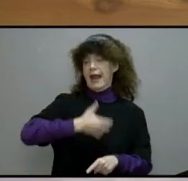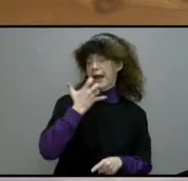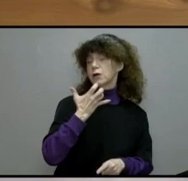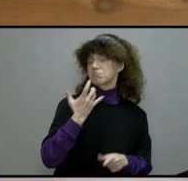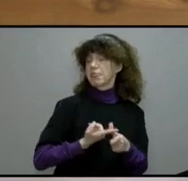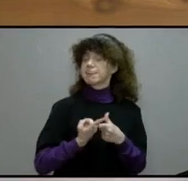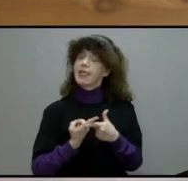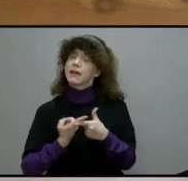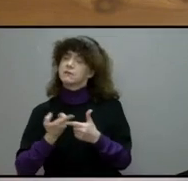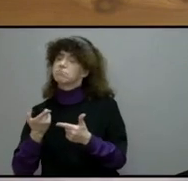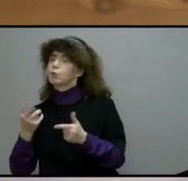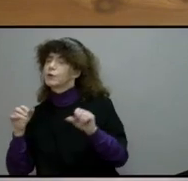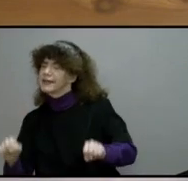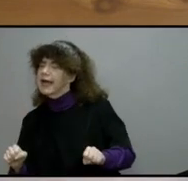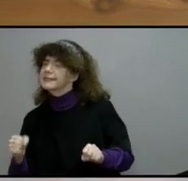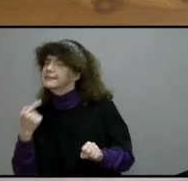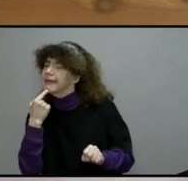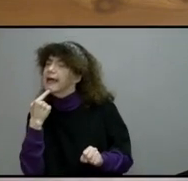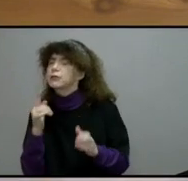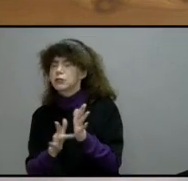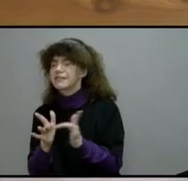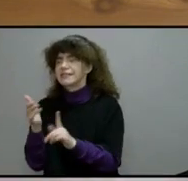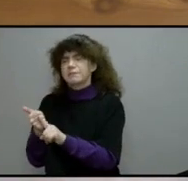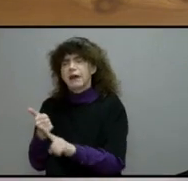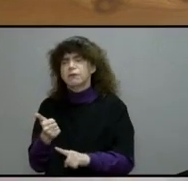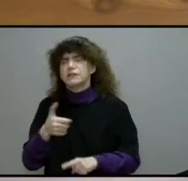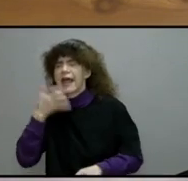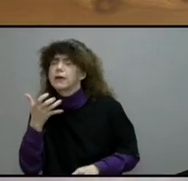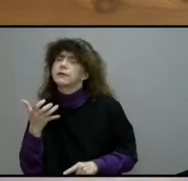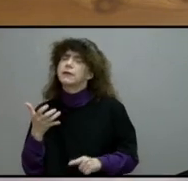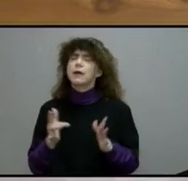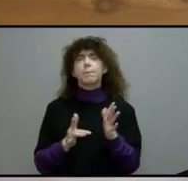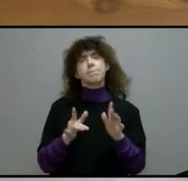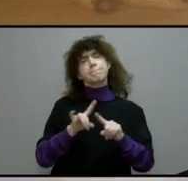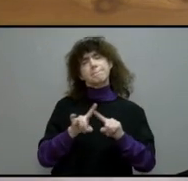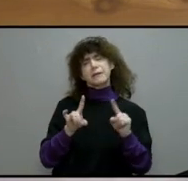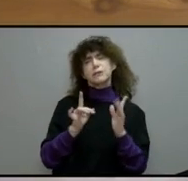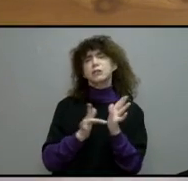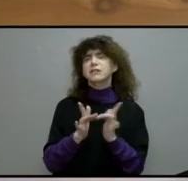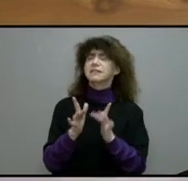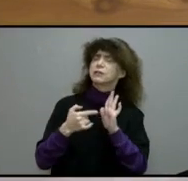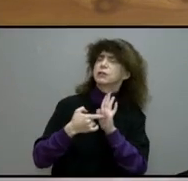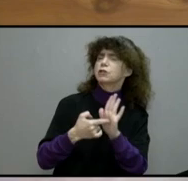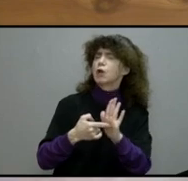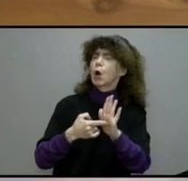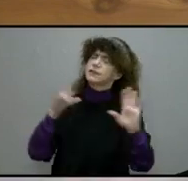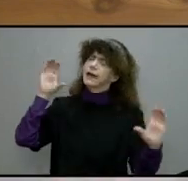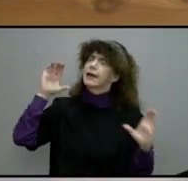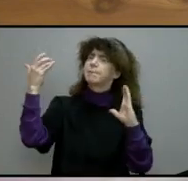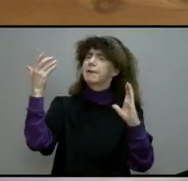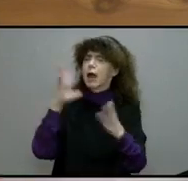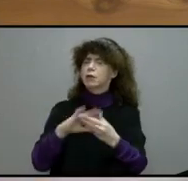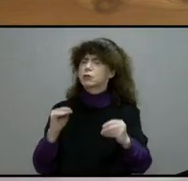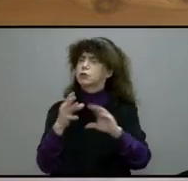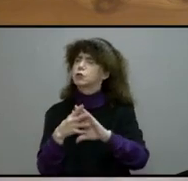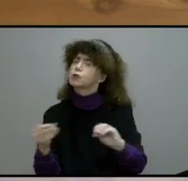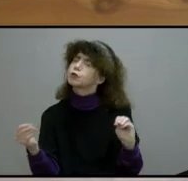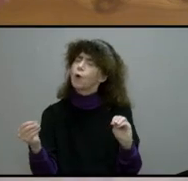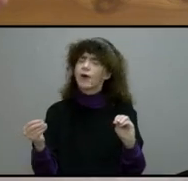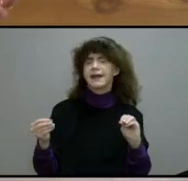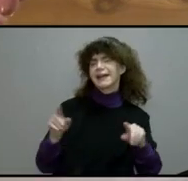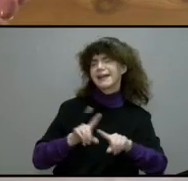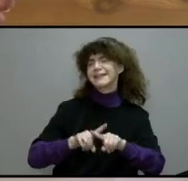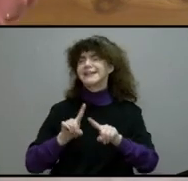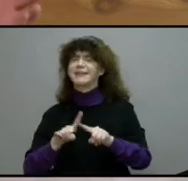say that Jesus was angry. He chose to respond with a parable or allegory. It has in it all